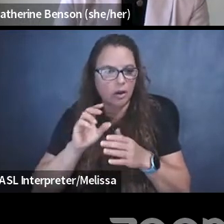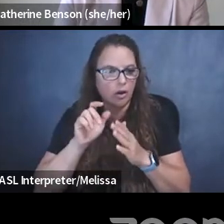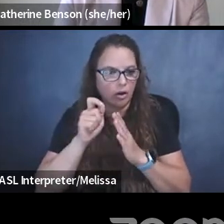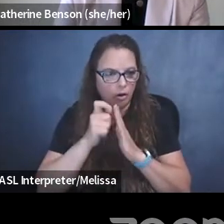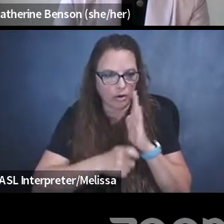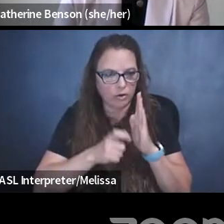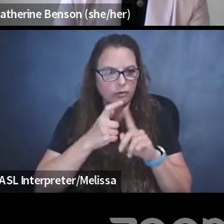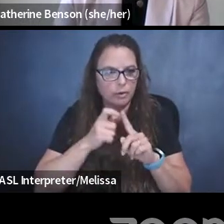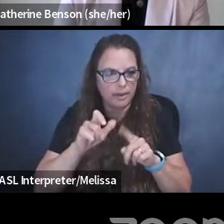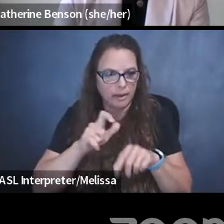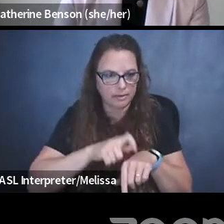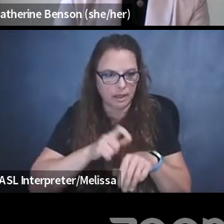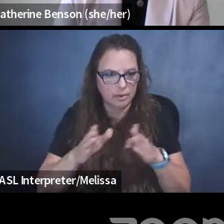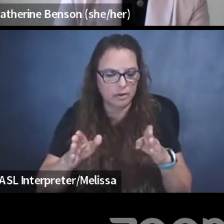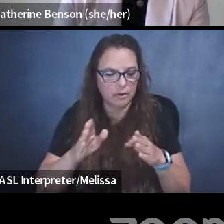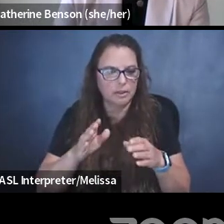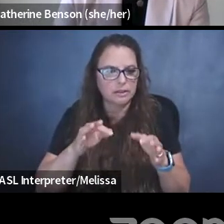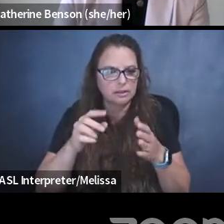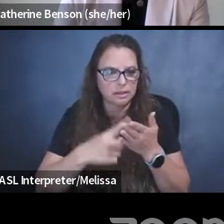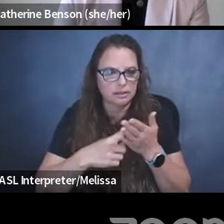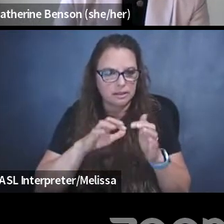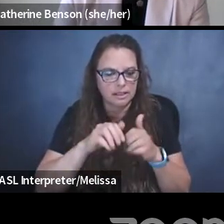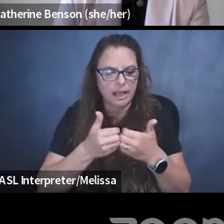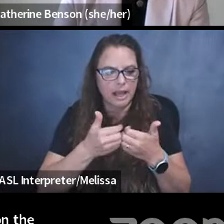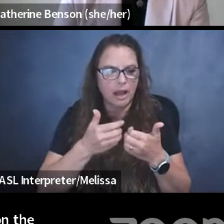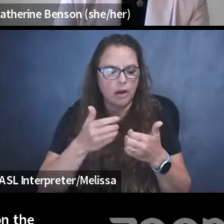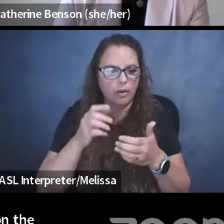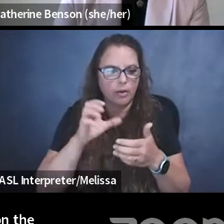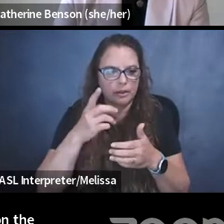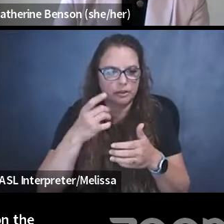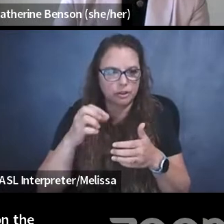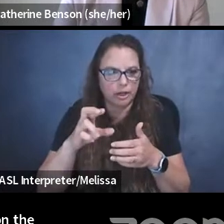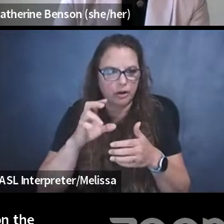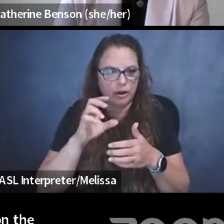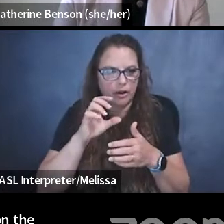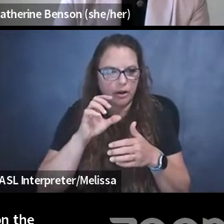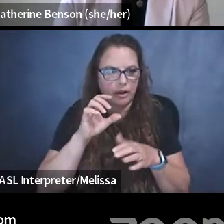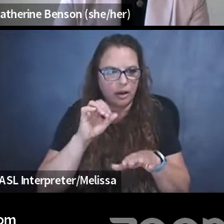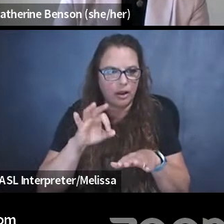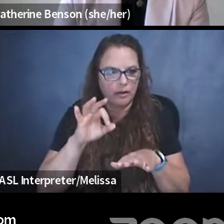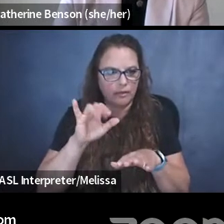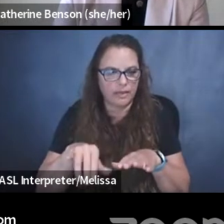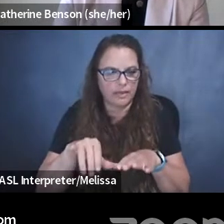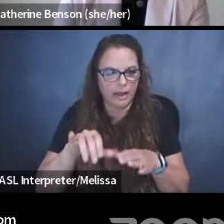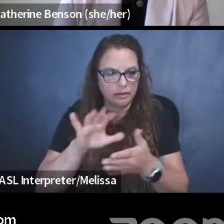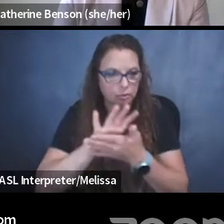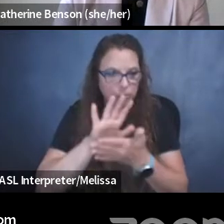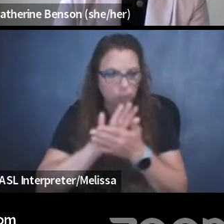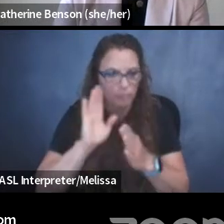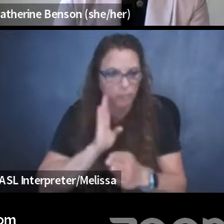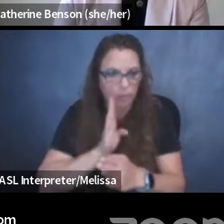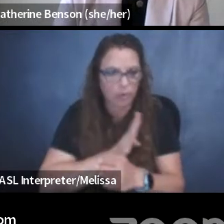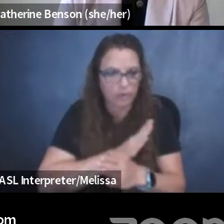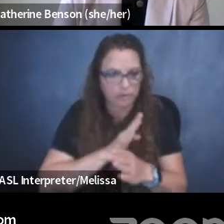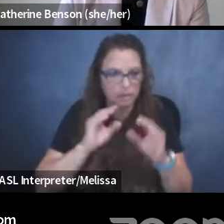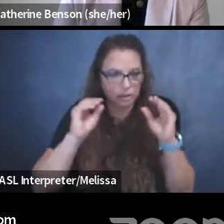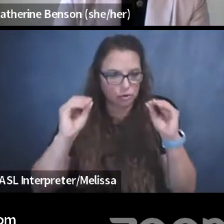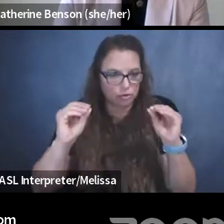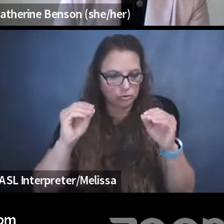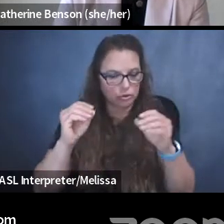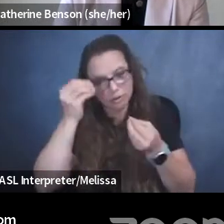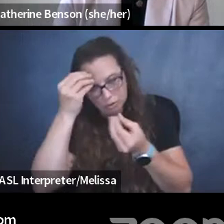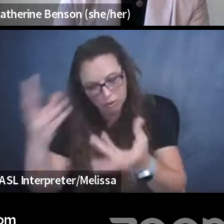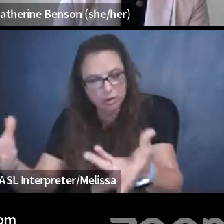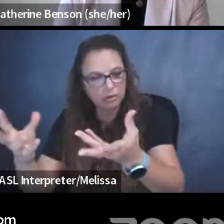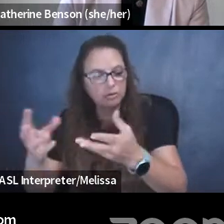discussing how the chair of the Surrey school district, or excuse me, the Surrey school board, uh, instructed staff to bring forth